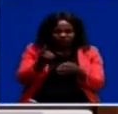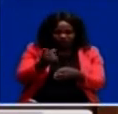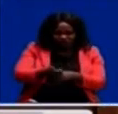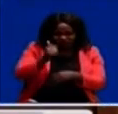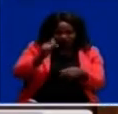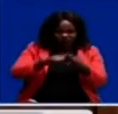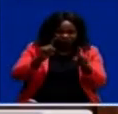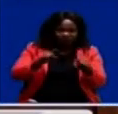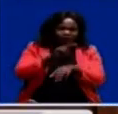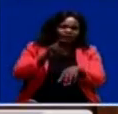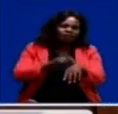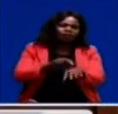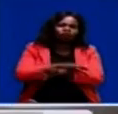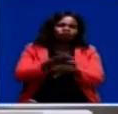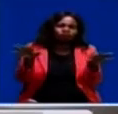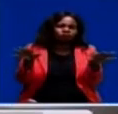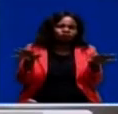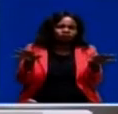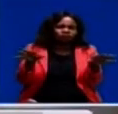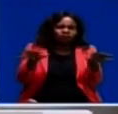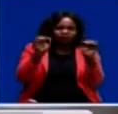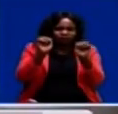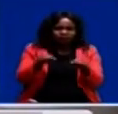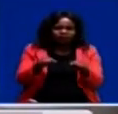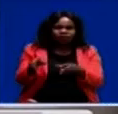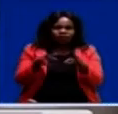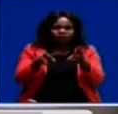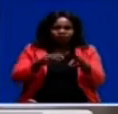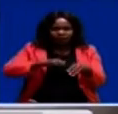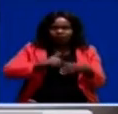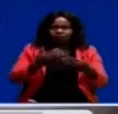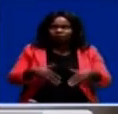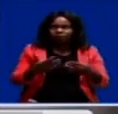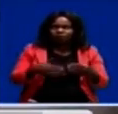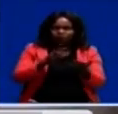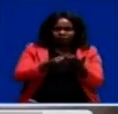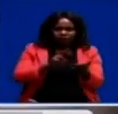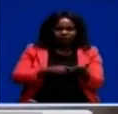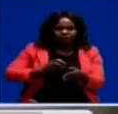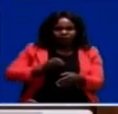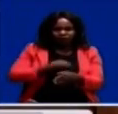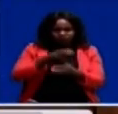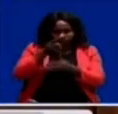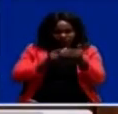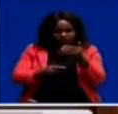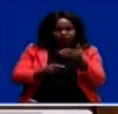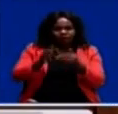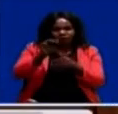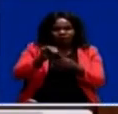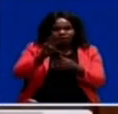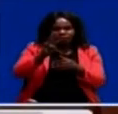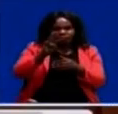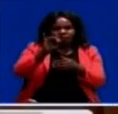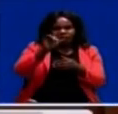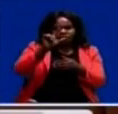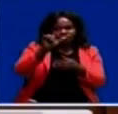but the nation at large in the best possible manner. I am happy to report that Honourable Davis Moila of the Patriotic Front